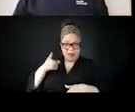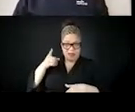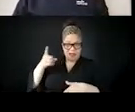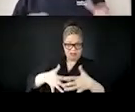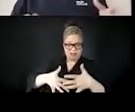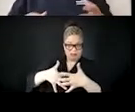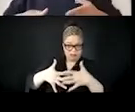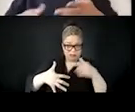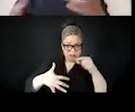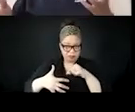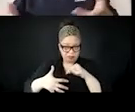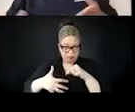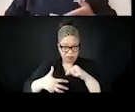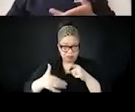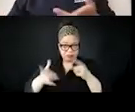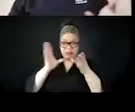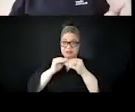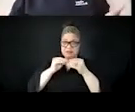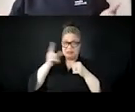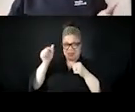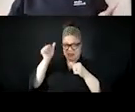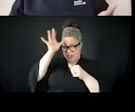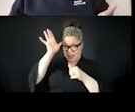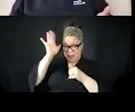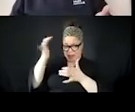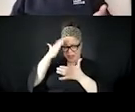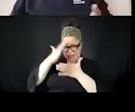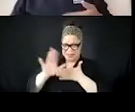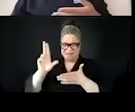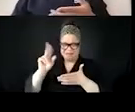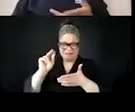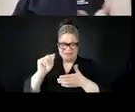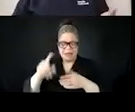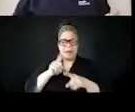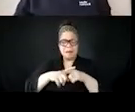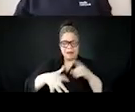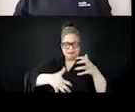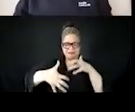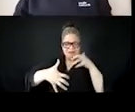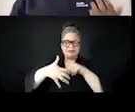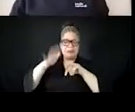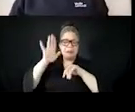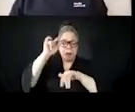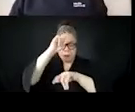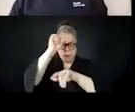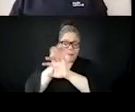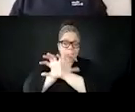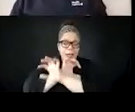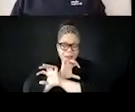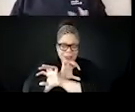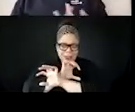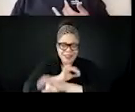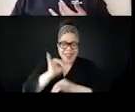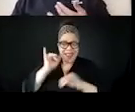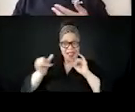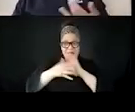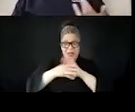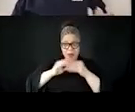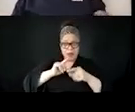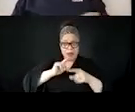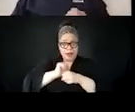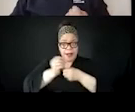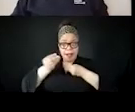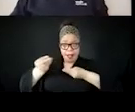actually run, they fed the story to the LA Times and the LA Times and Newsweek ran the story explicitly naming her.